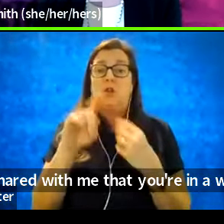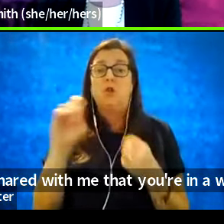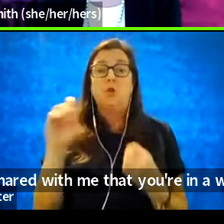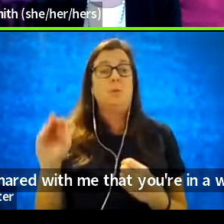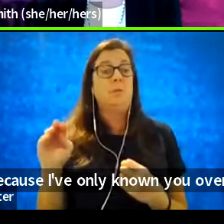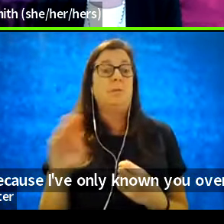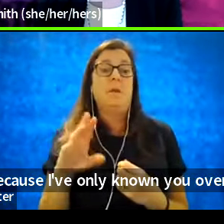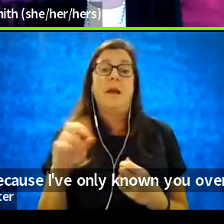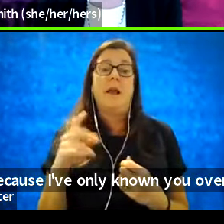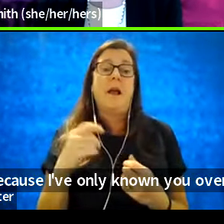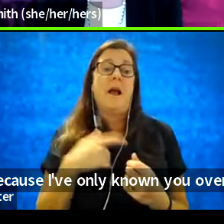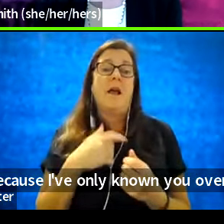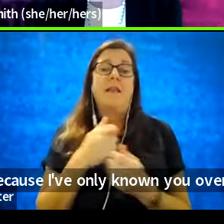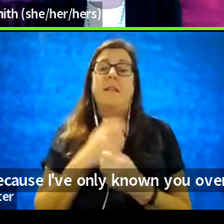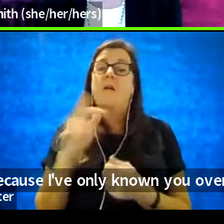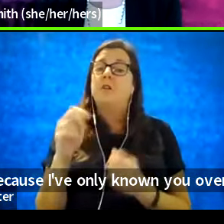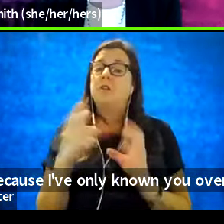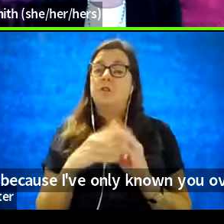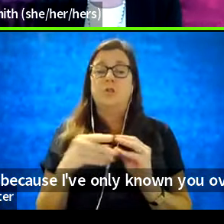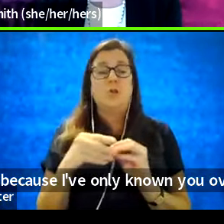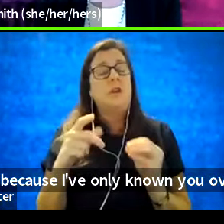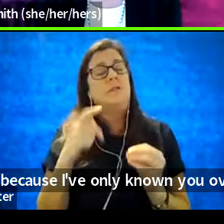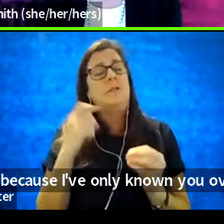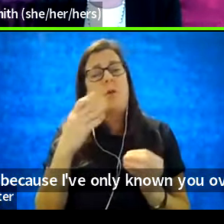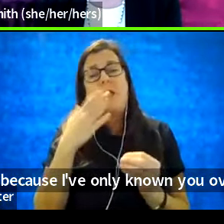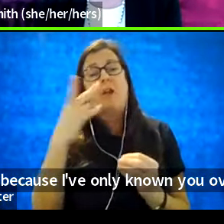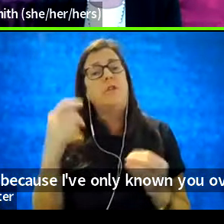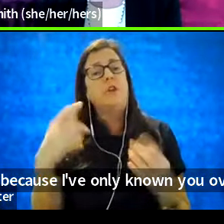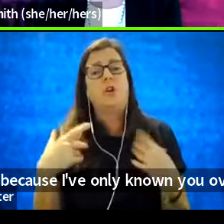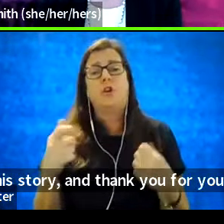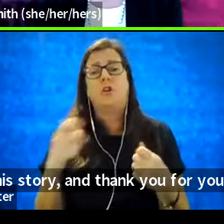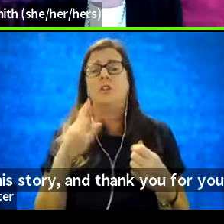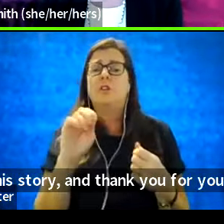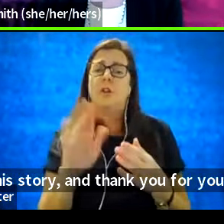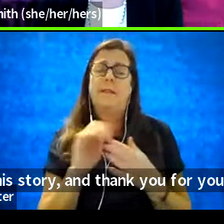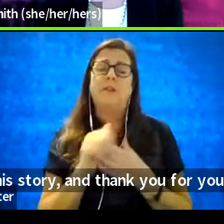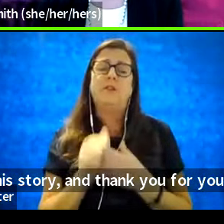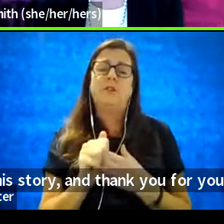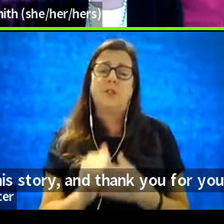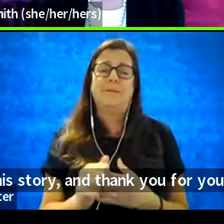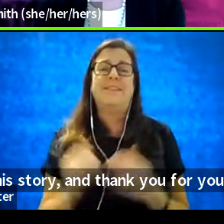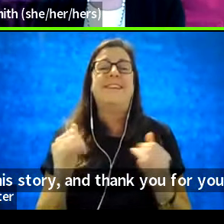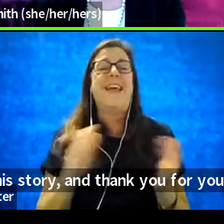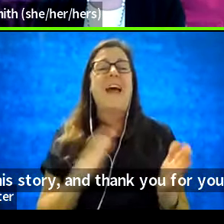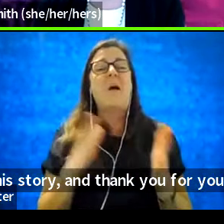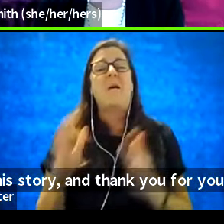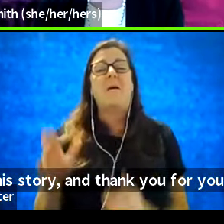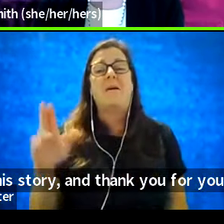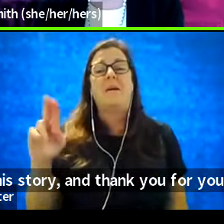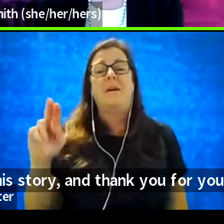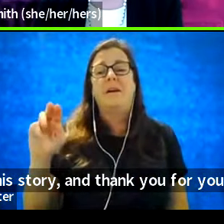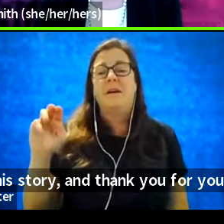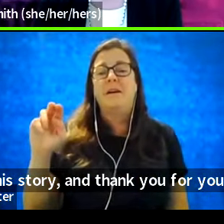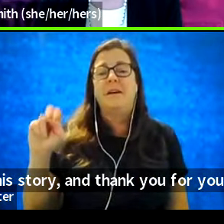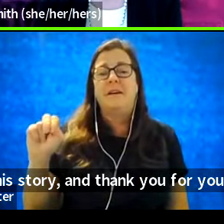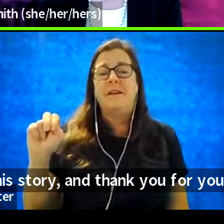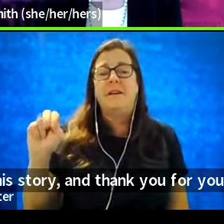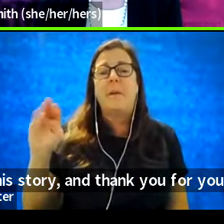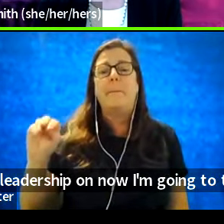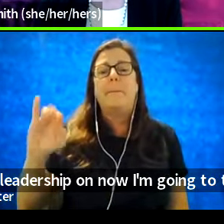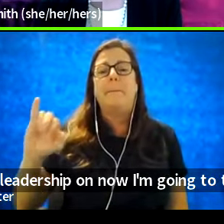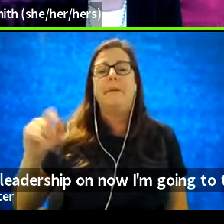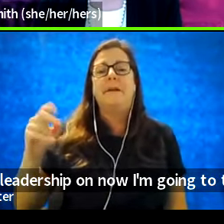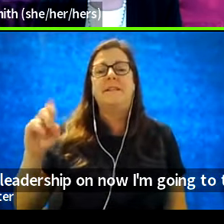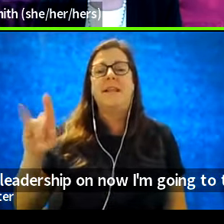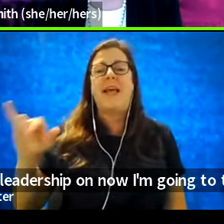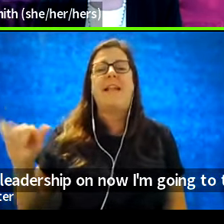I love this story. And thank you for your courage and your leadership. Now I'm going to turn to Magdalia Gonzalez. And I'm going to ask